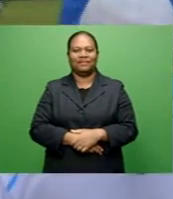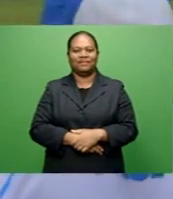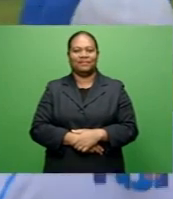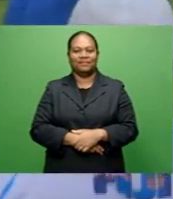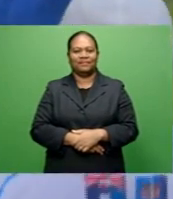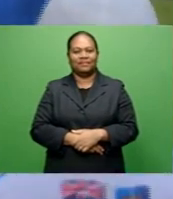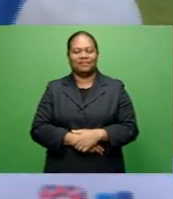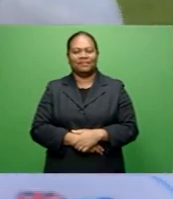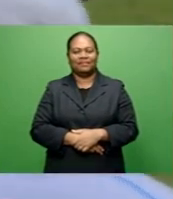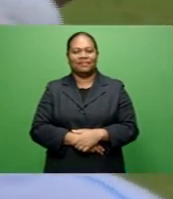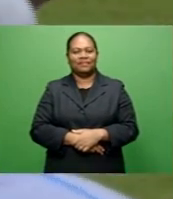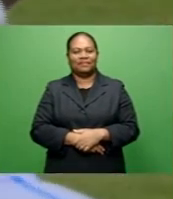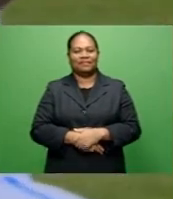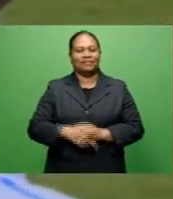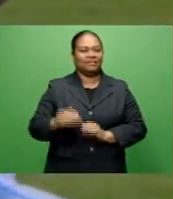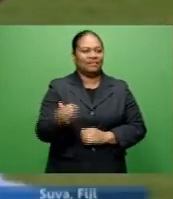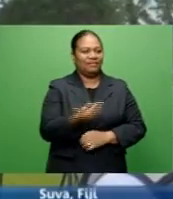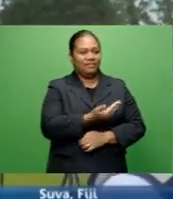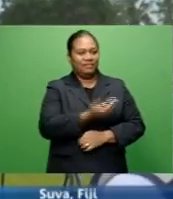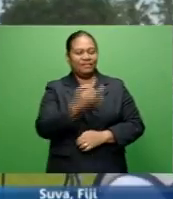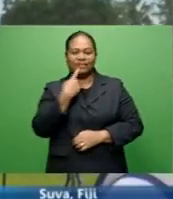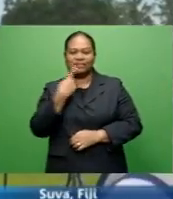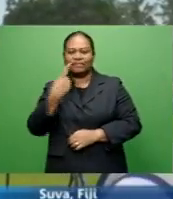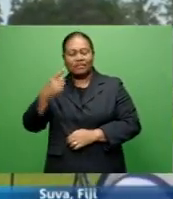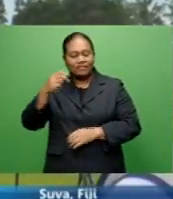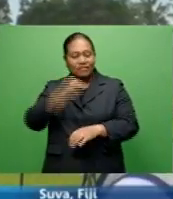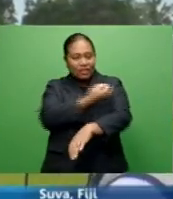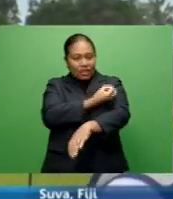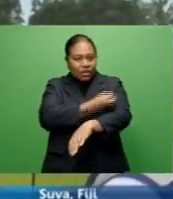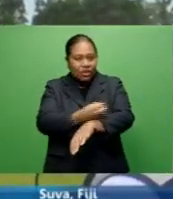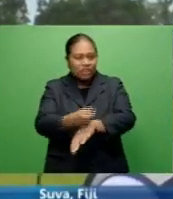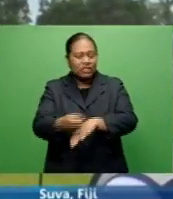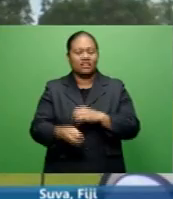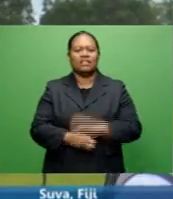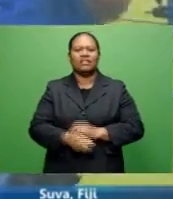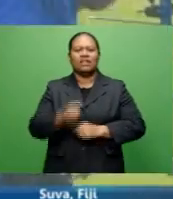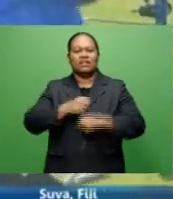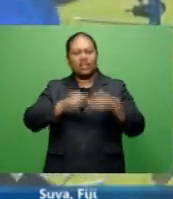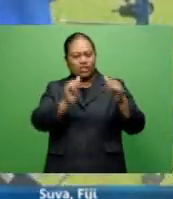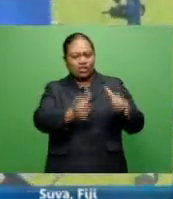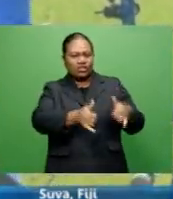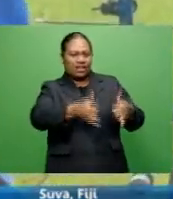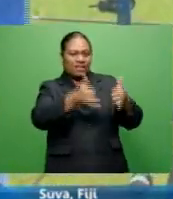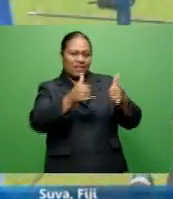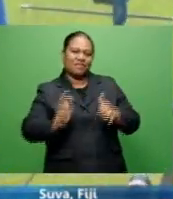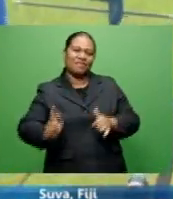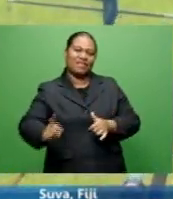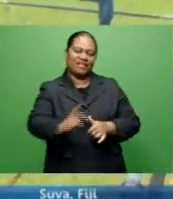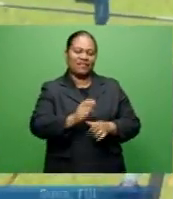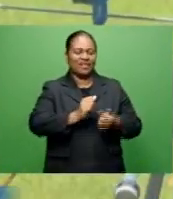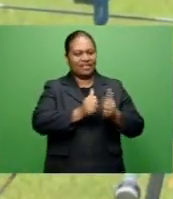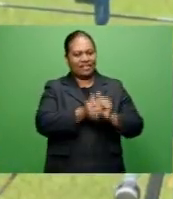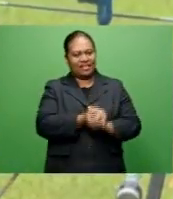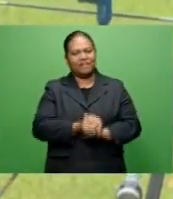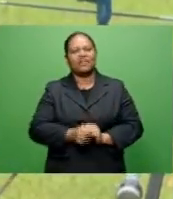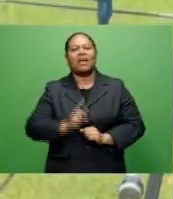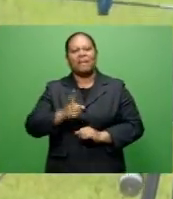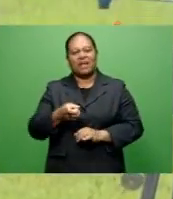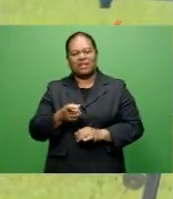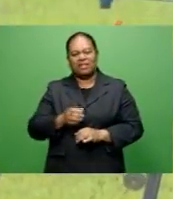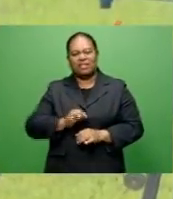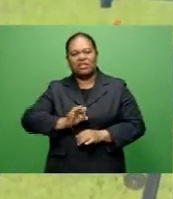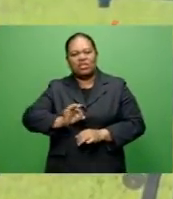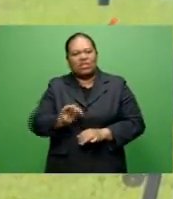Fong has represented Fiji in the Oceania Archery Championship and the Pacific Games, but is yet to make the